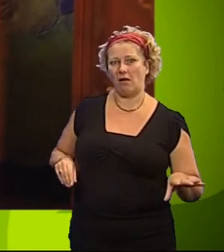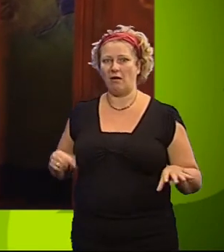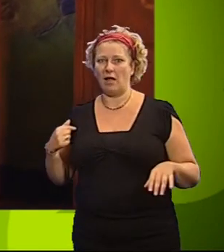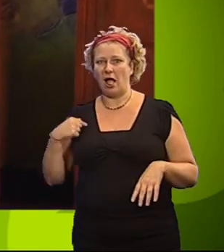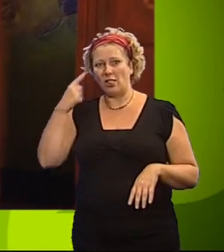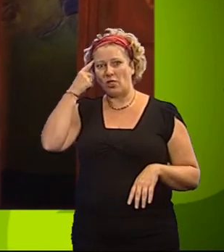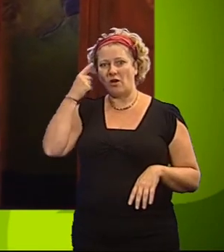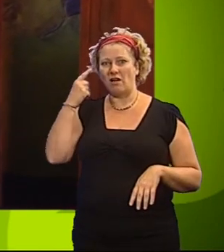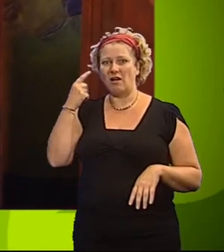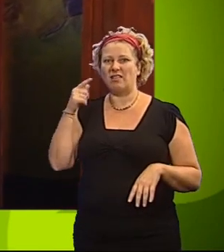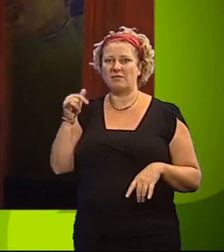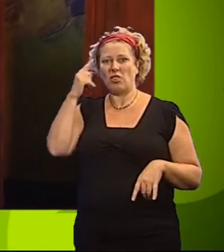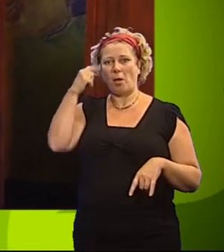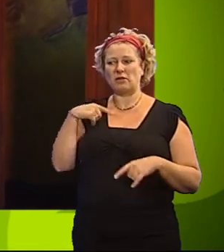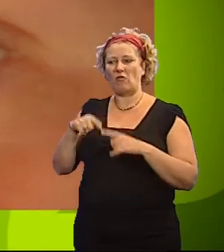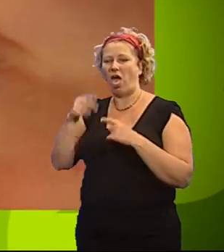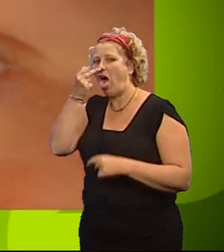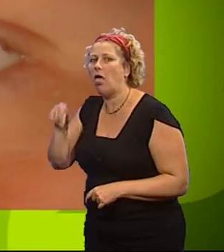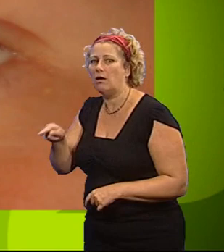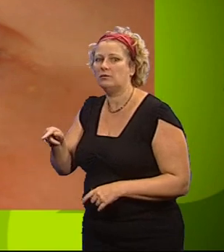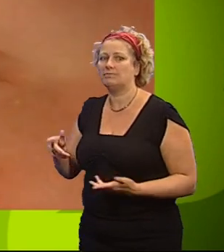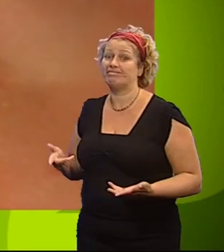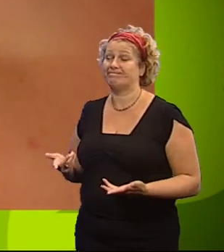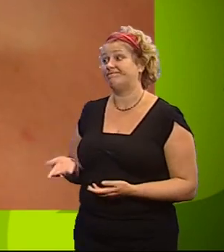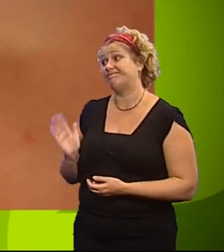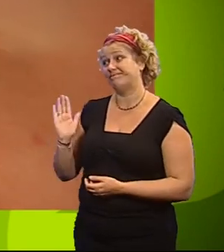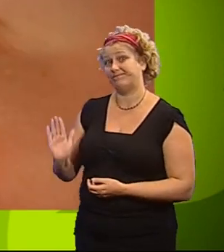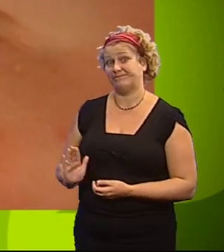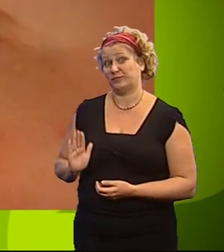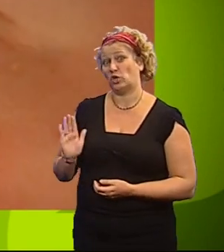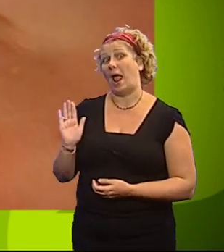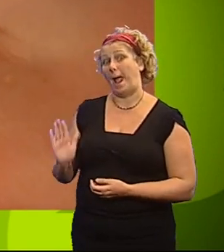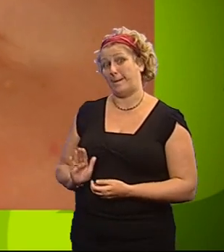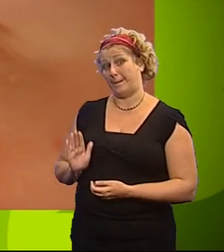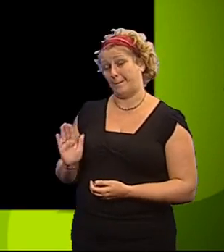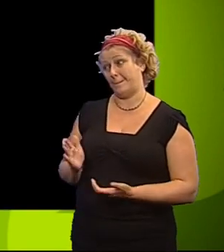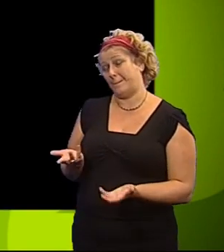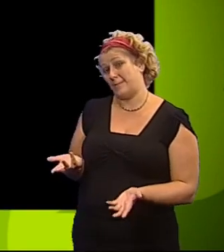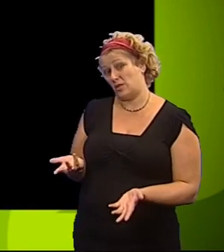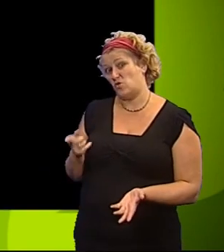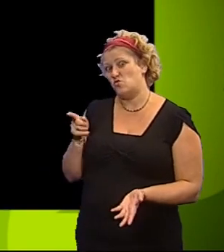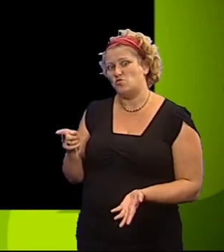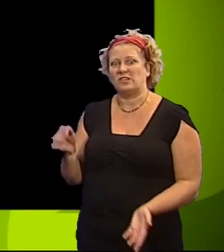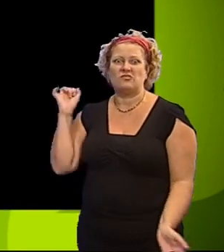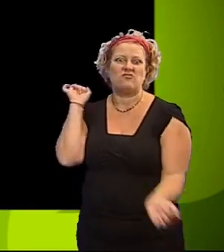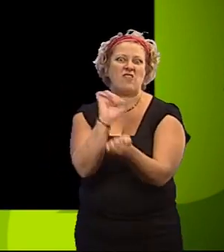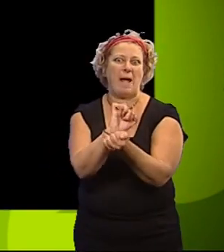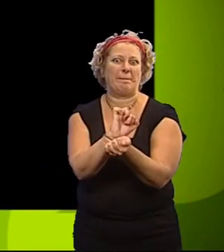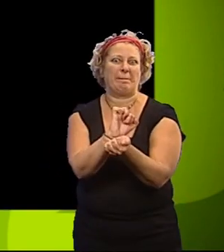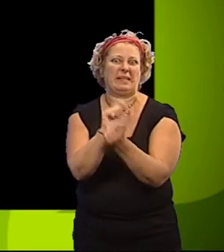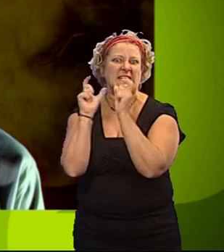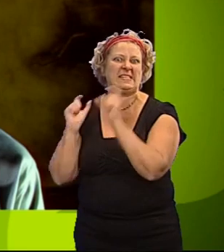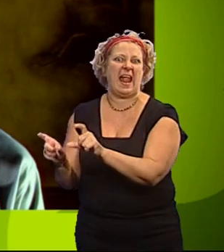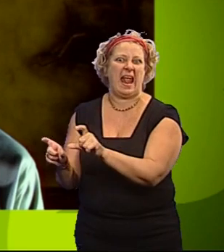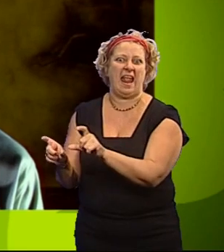and I bet they thought I was trying to trick one of them. poor Unfortunate Tim. You're trapped!